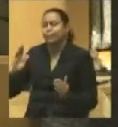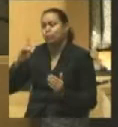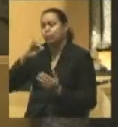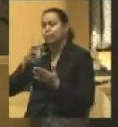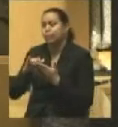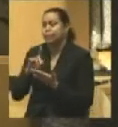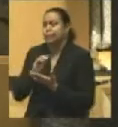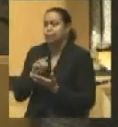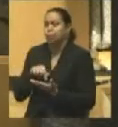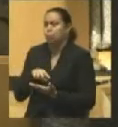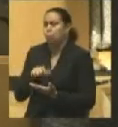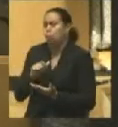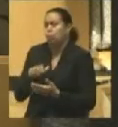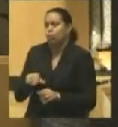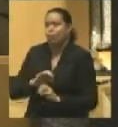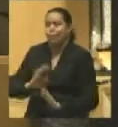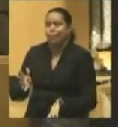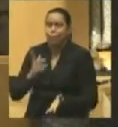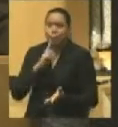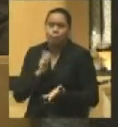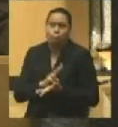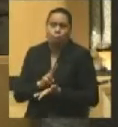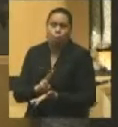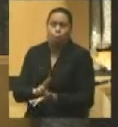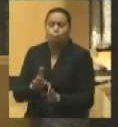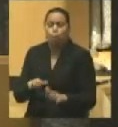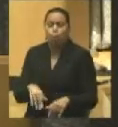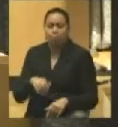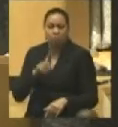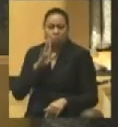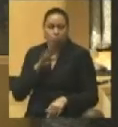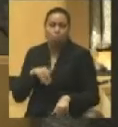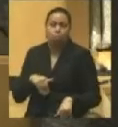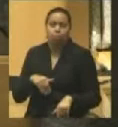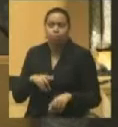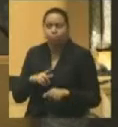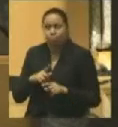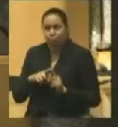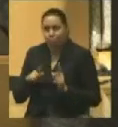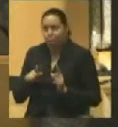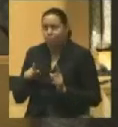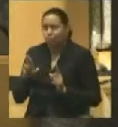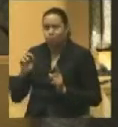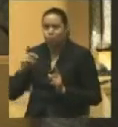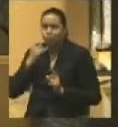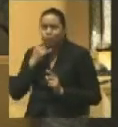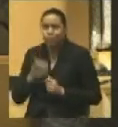Democrats were not going to exert themselves much for partisan purposes during this great war.